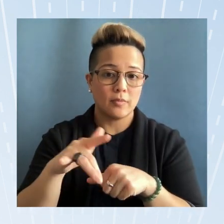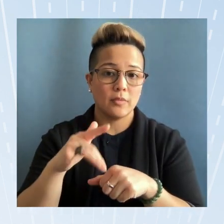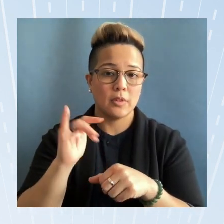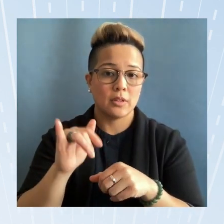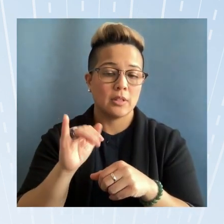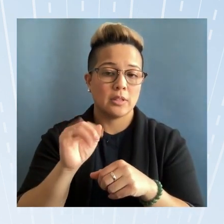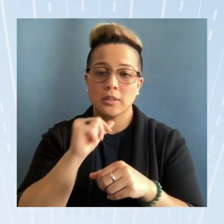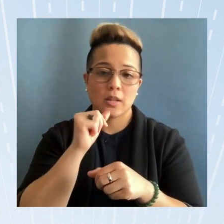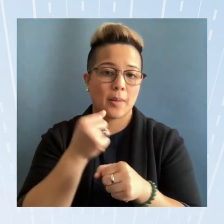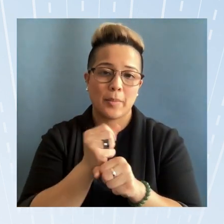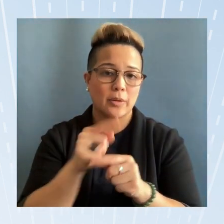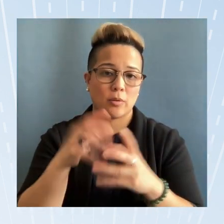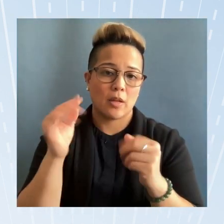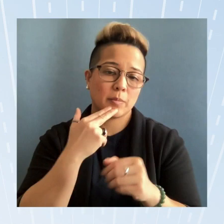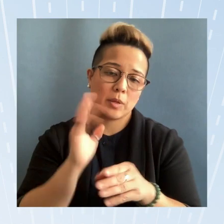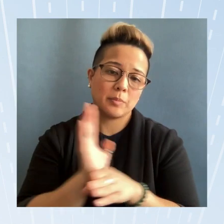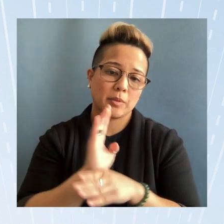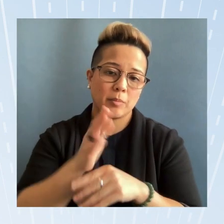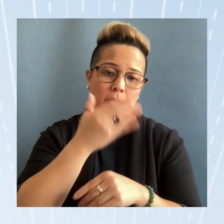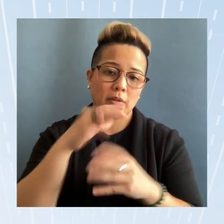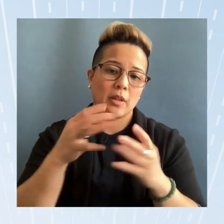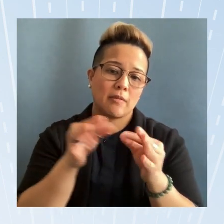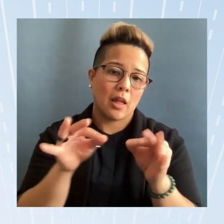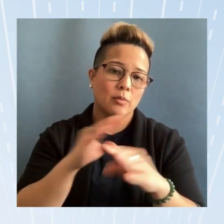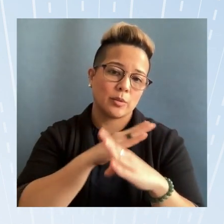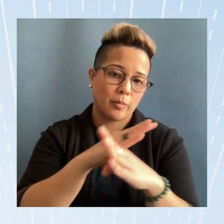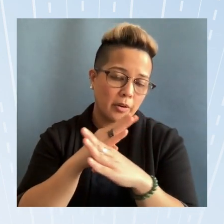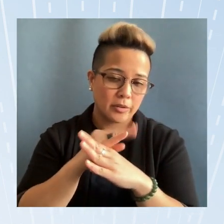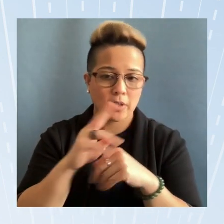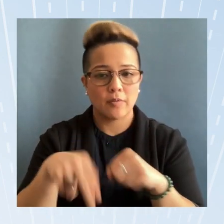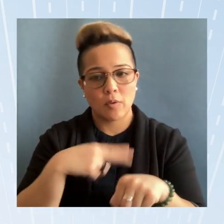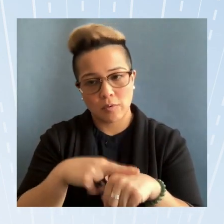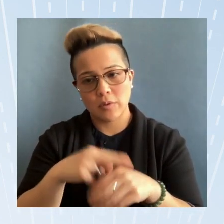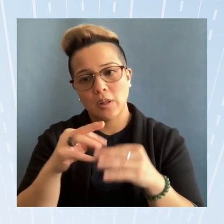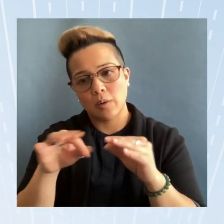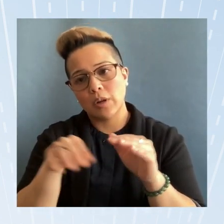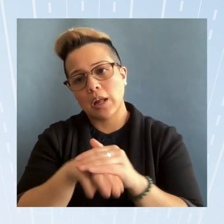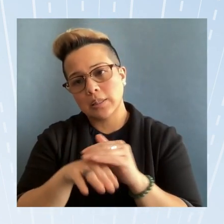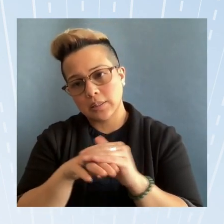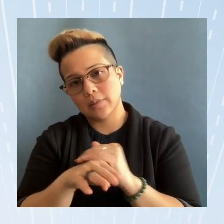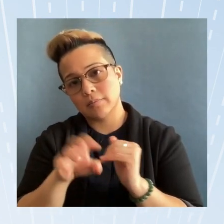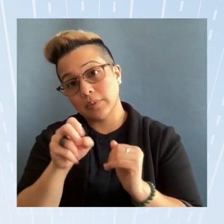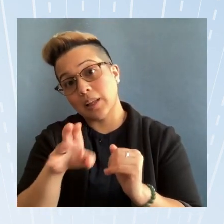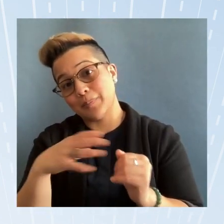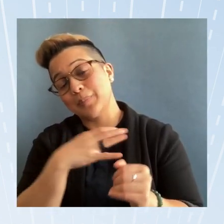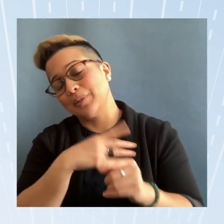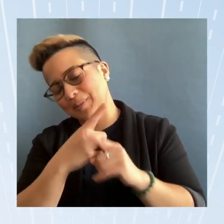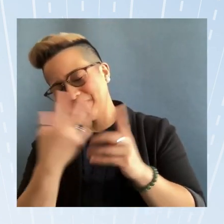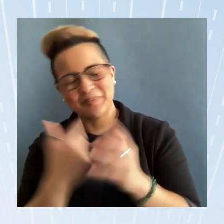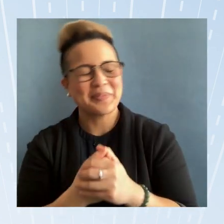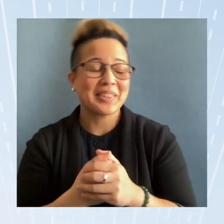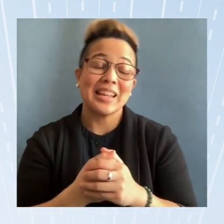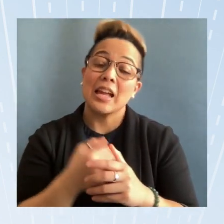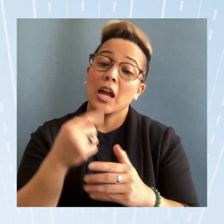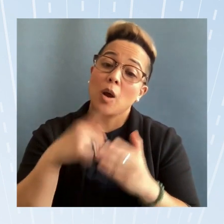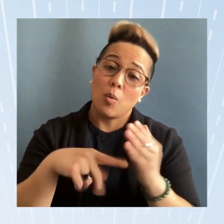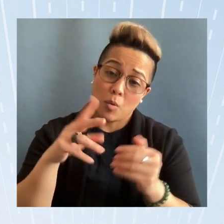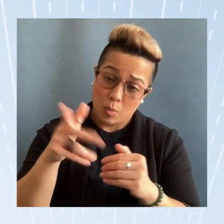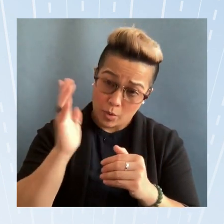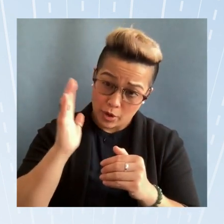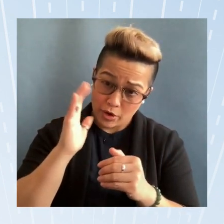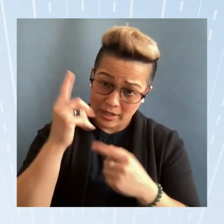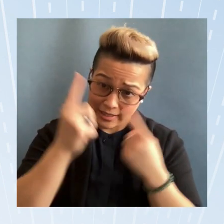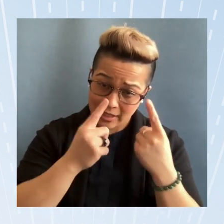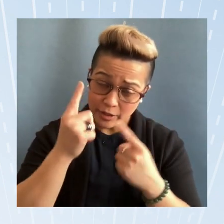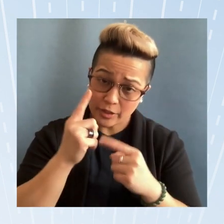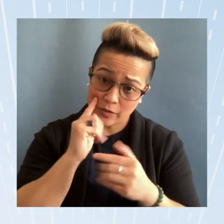of the small businesses because of a lot of the language barriers and of course we're the language access subcommittee right um what were there considerations kind of in some